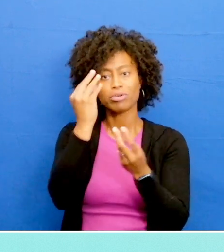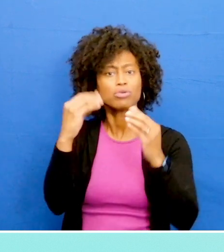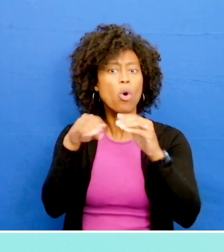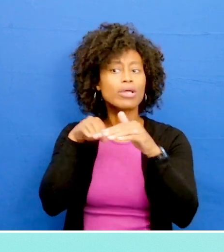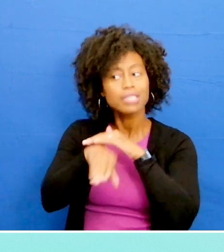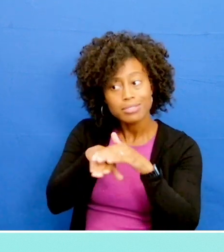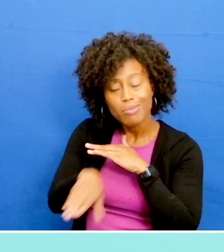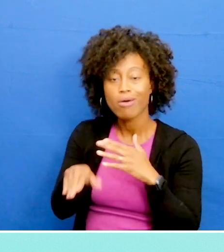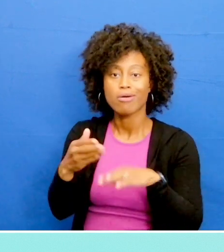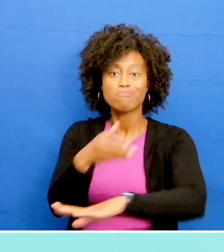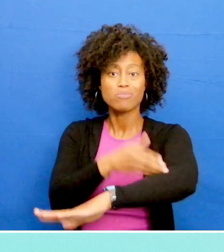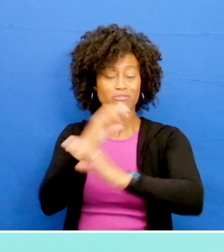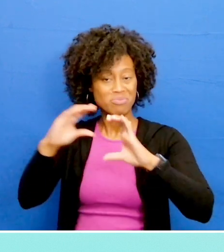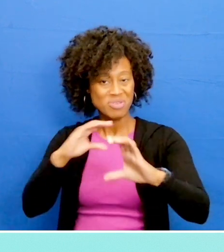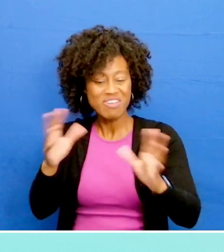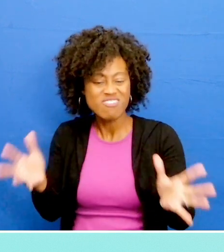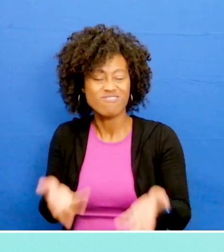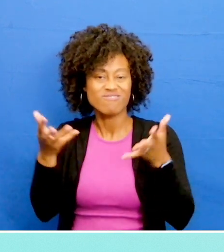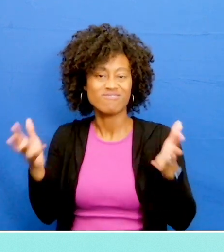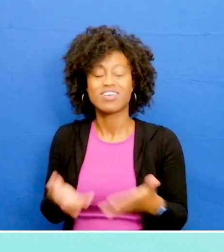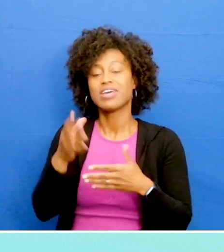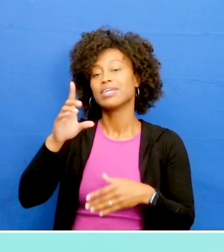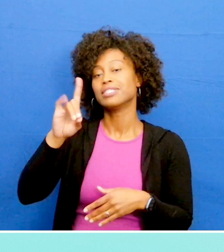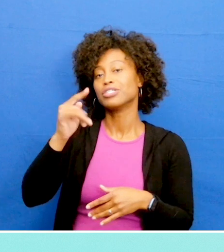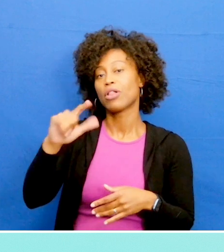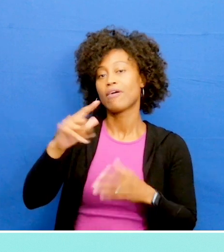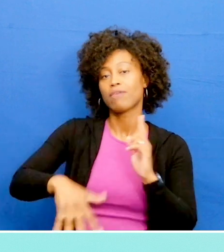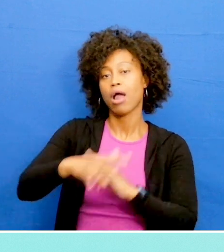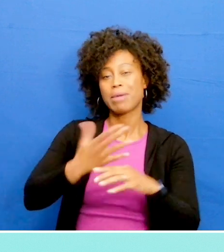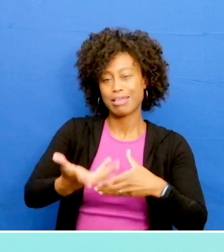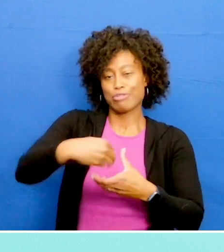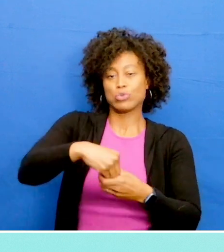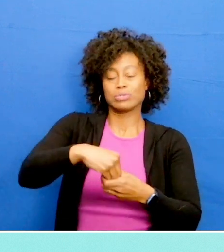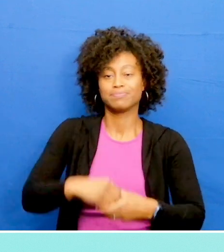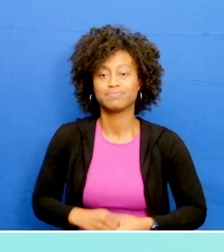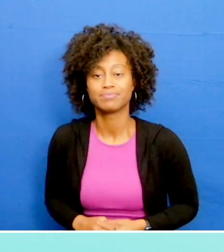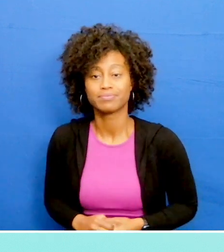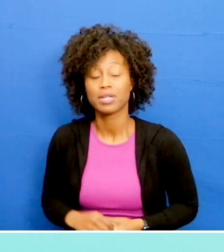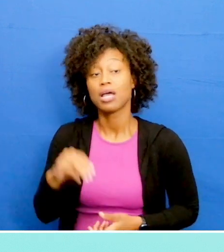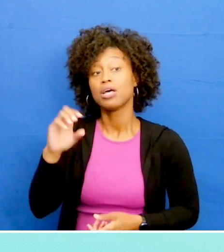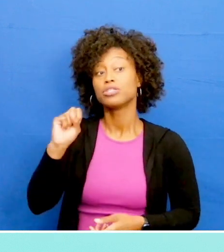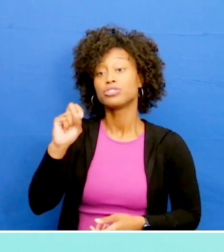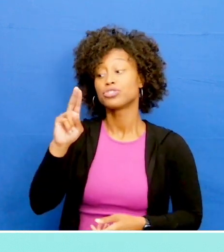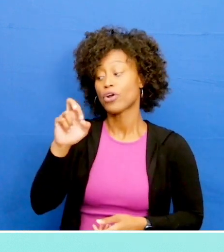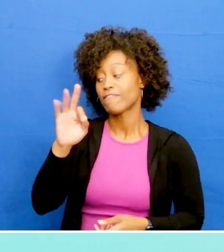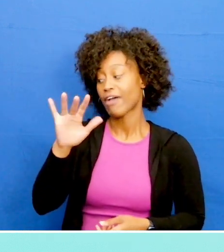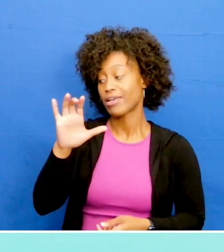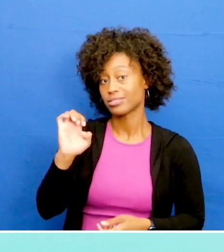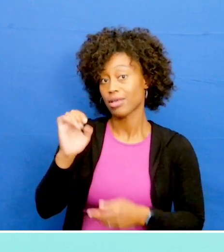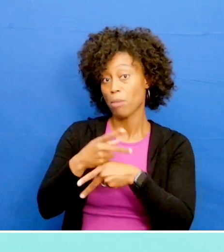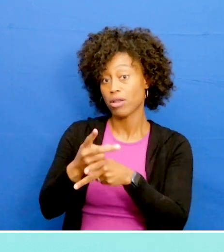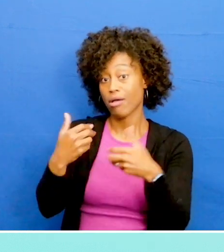more accessible, improving communication, and fostering a more inclusive digital environment. Microsoft Surface products incorporate